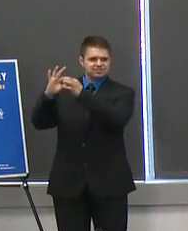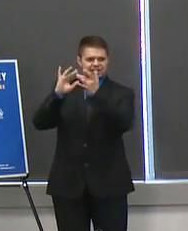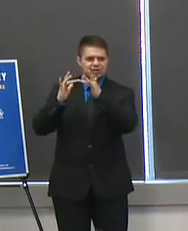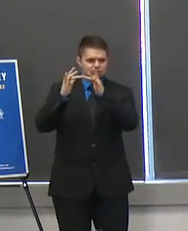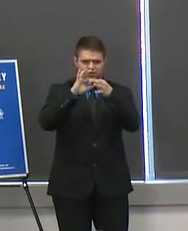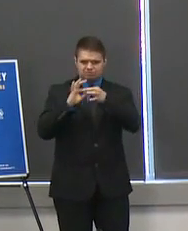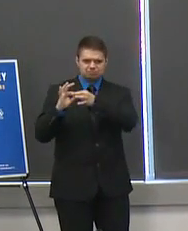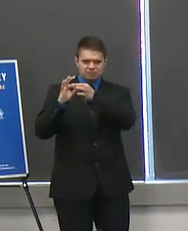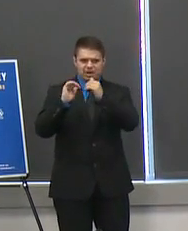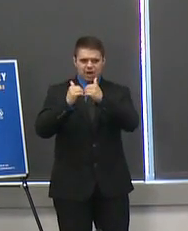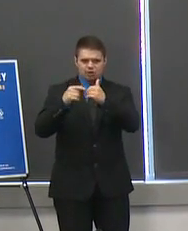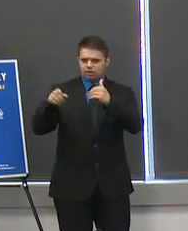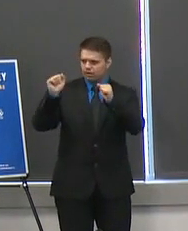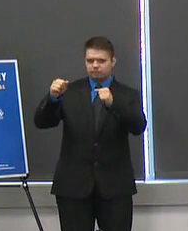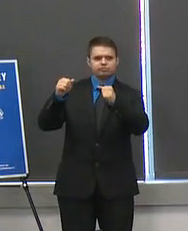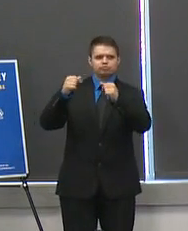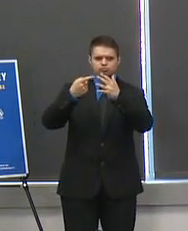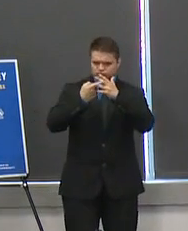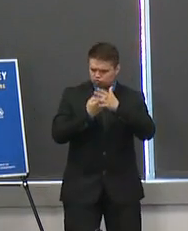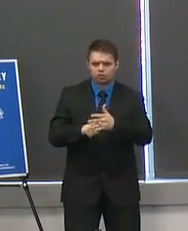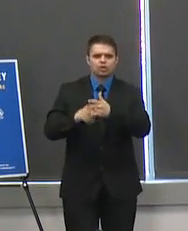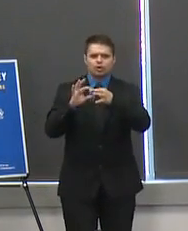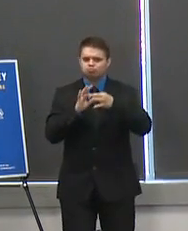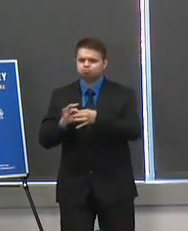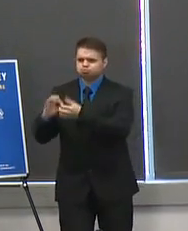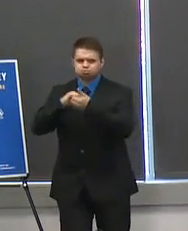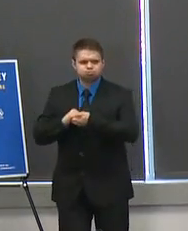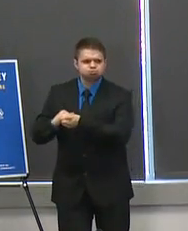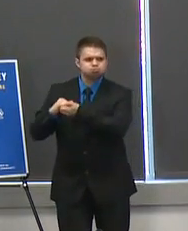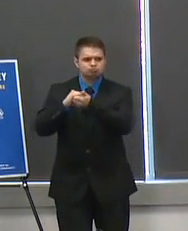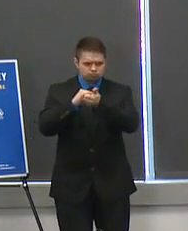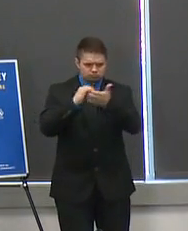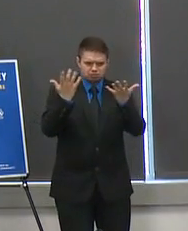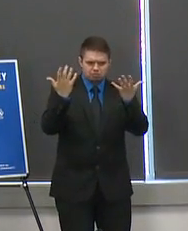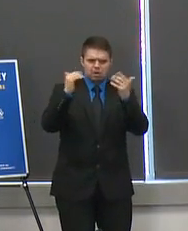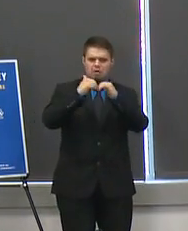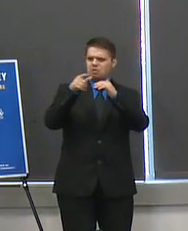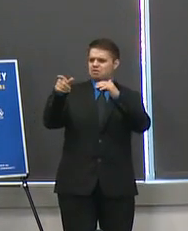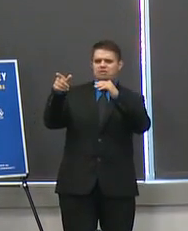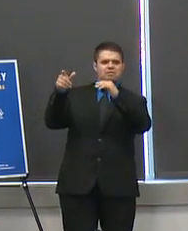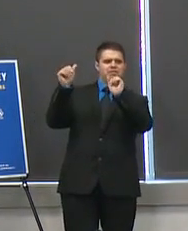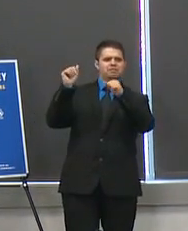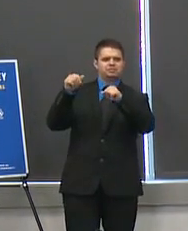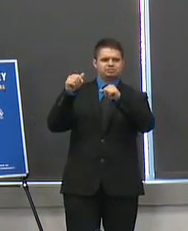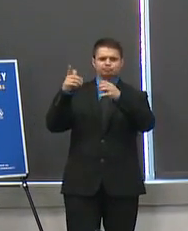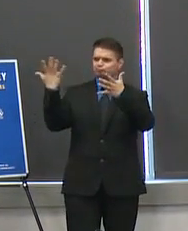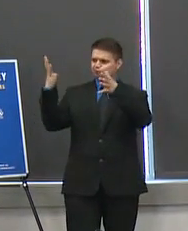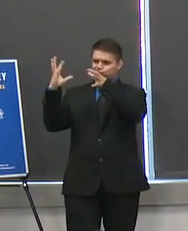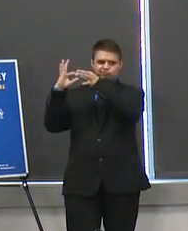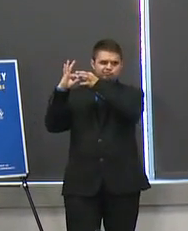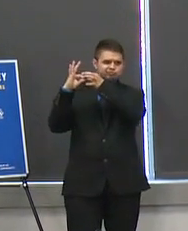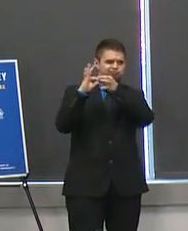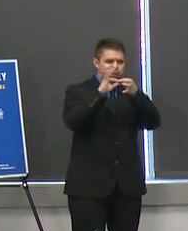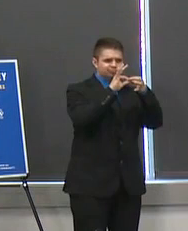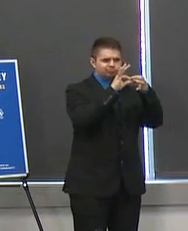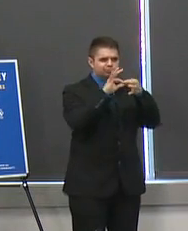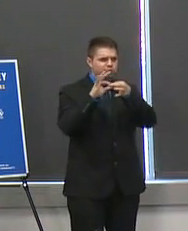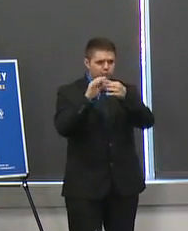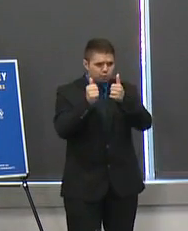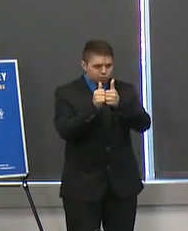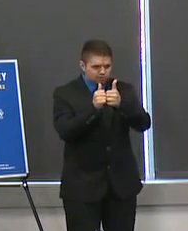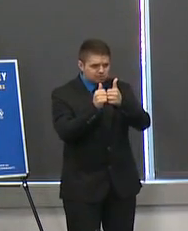and how will this tie in with the um the expectation that rural parts of oregon